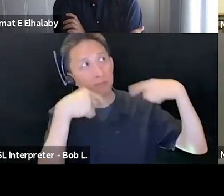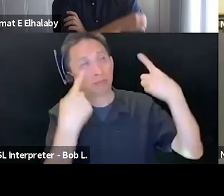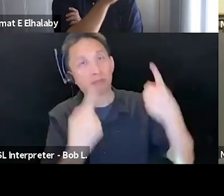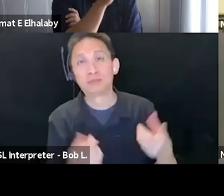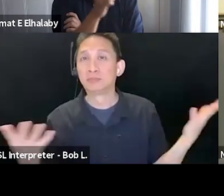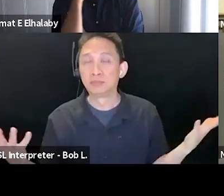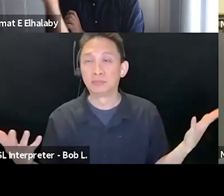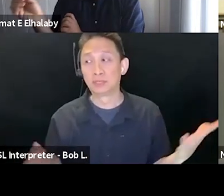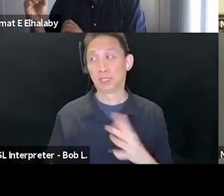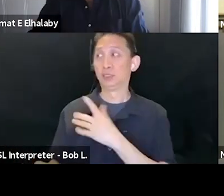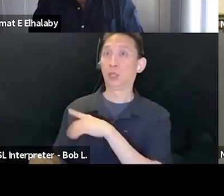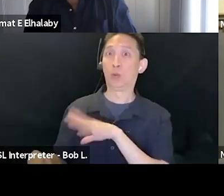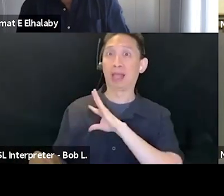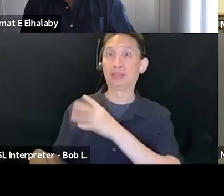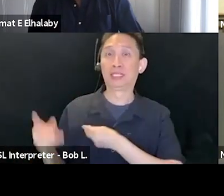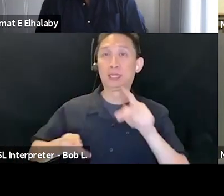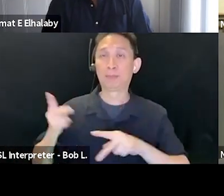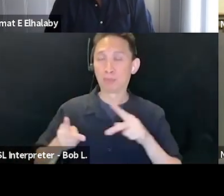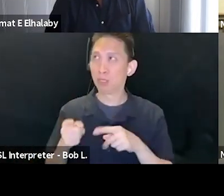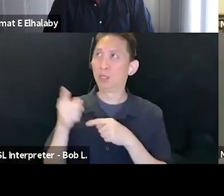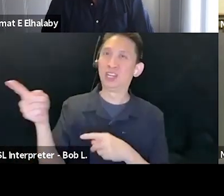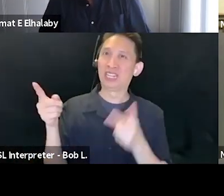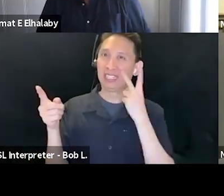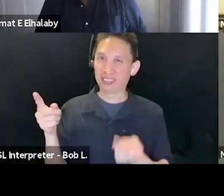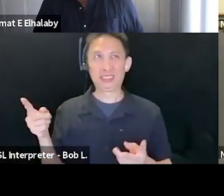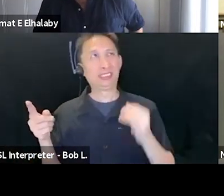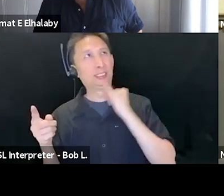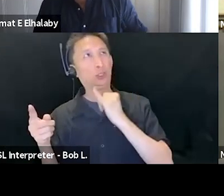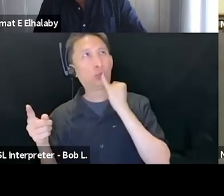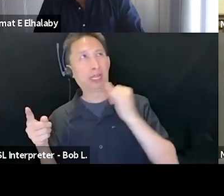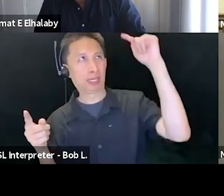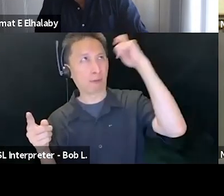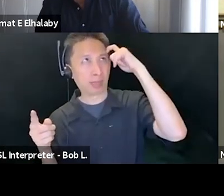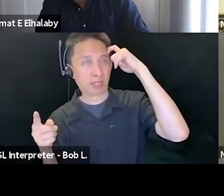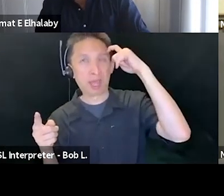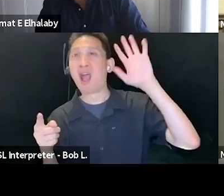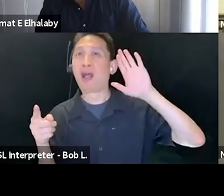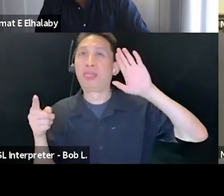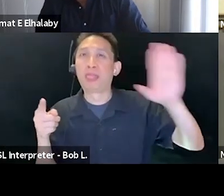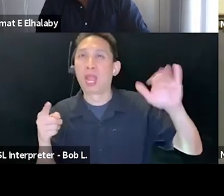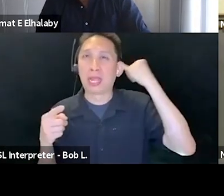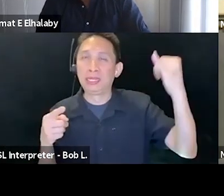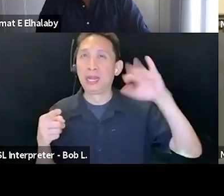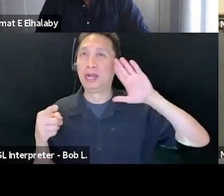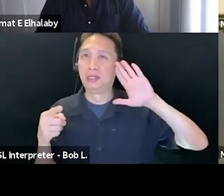recognize that when Palestinians are attacking the Israeli nation state, the idea of it and its